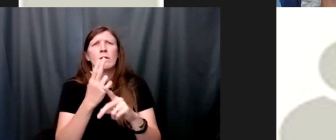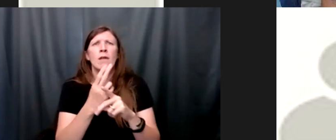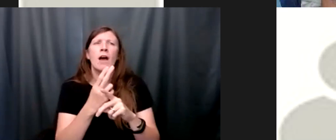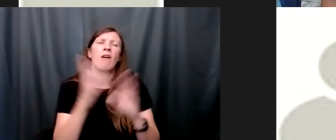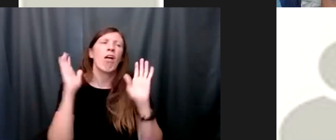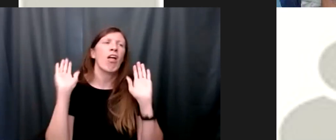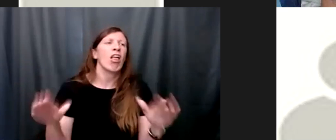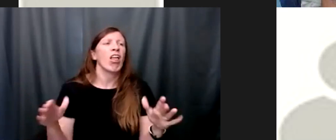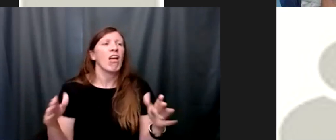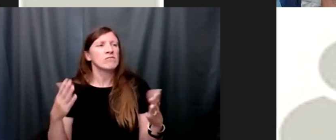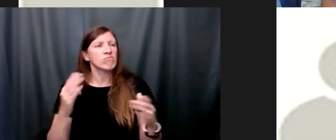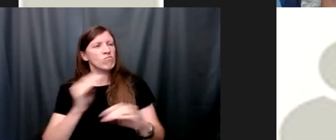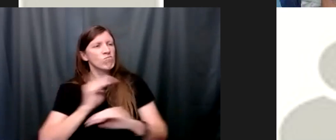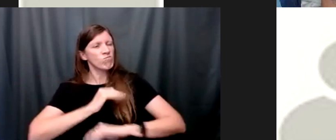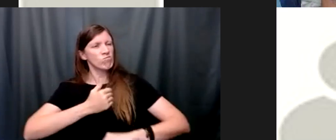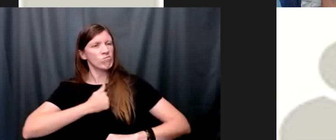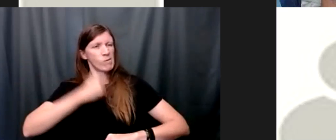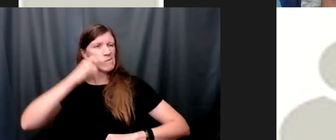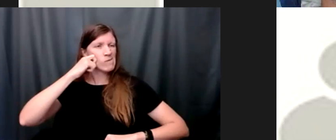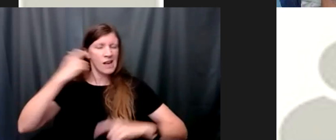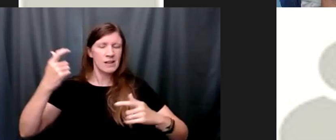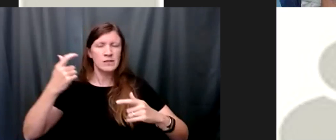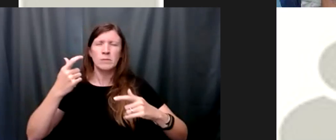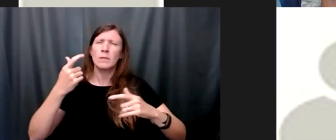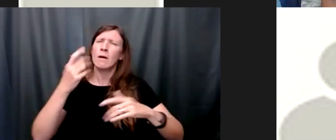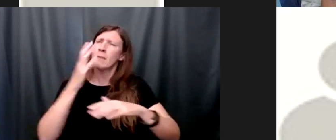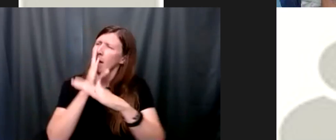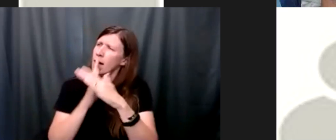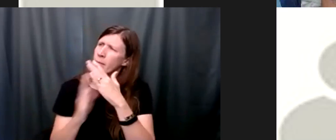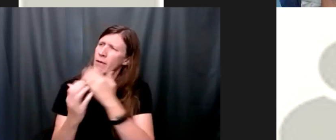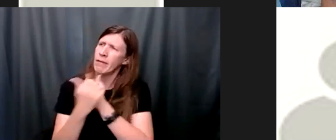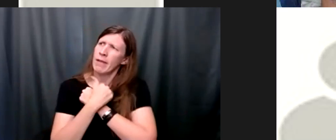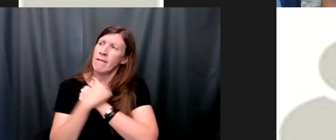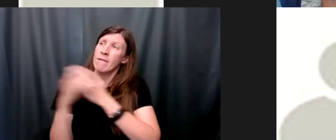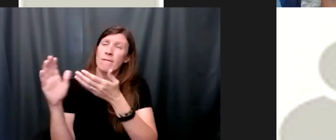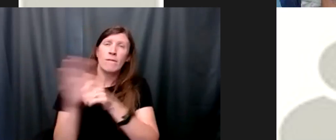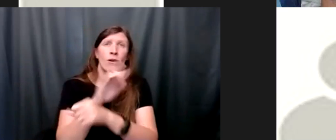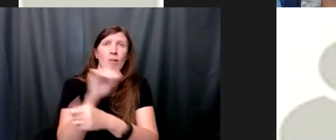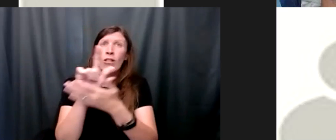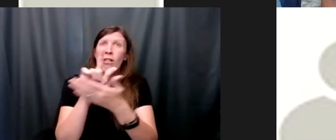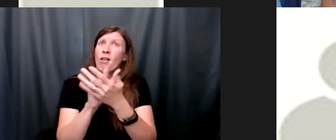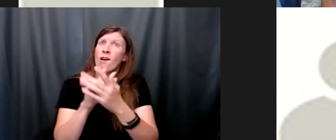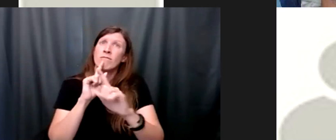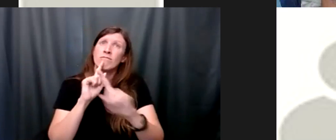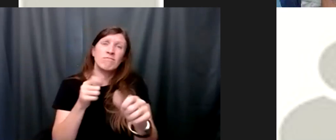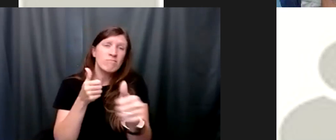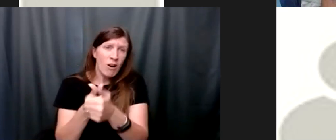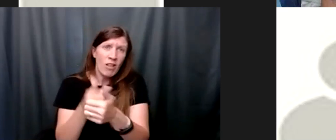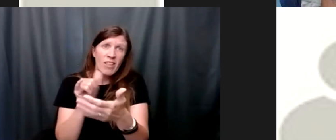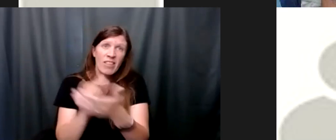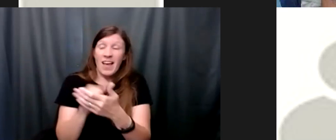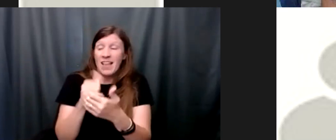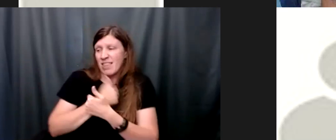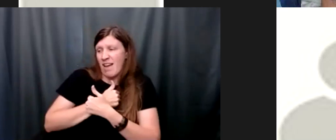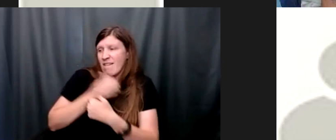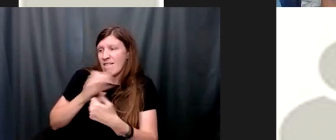rather serve one another humbly in love for the entire law is fulfilled in keeping this one command love your neighbor as yourself